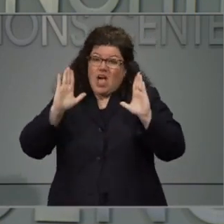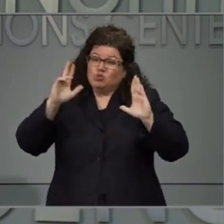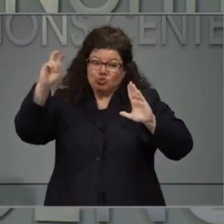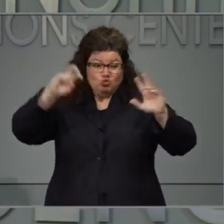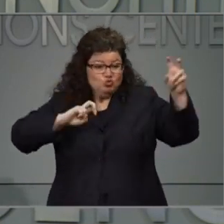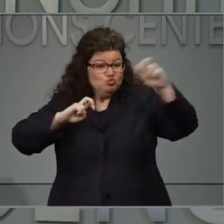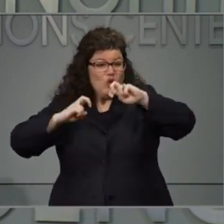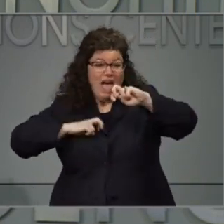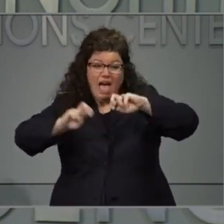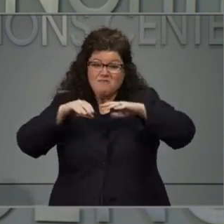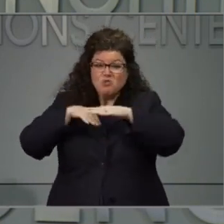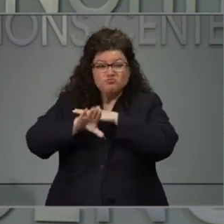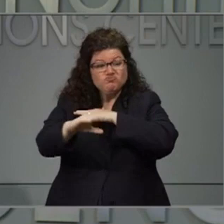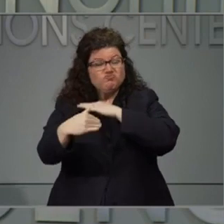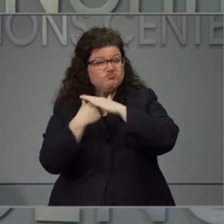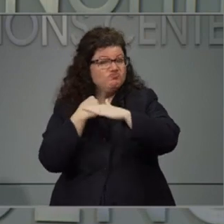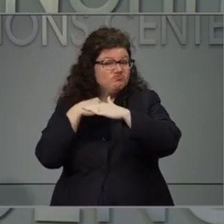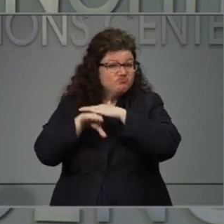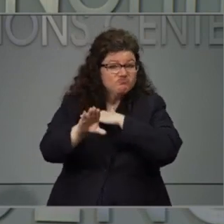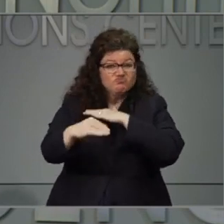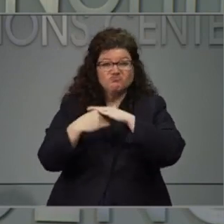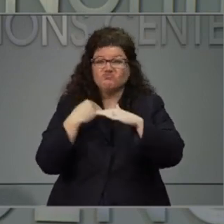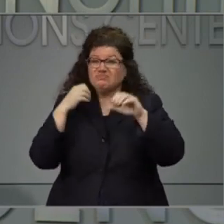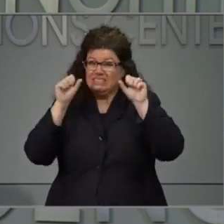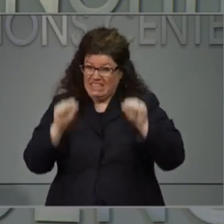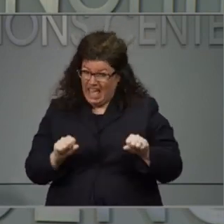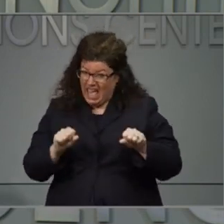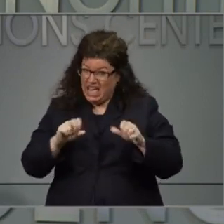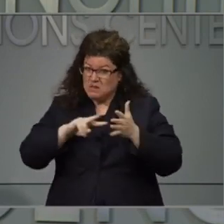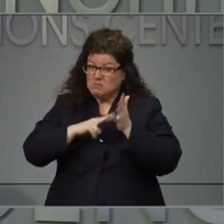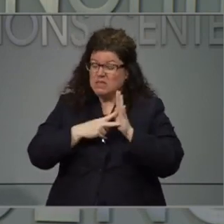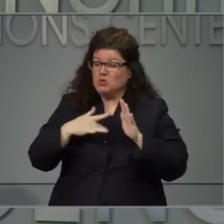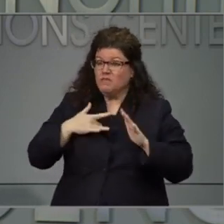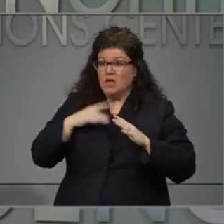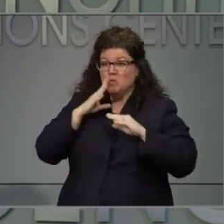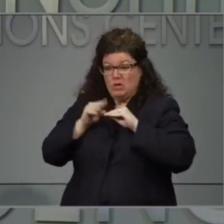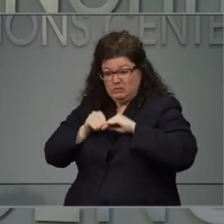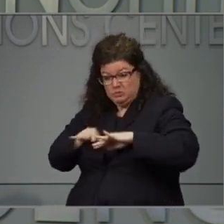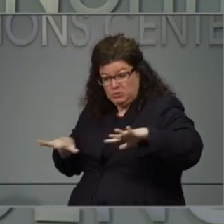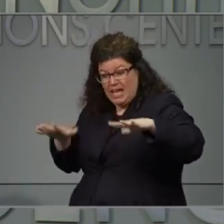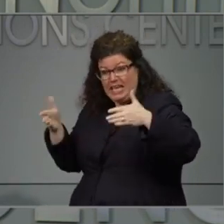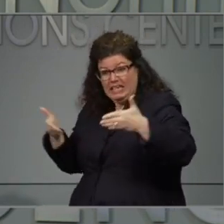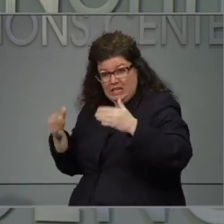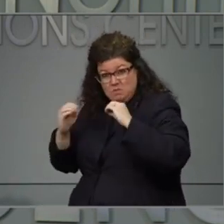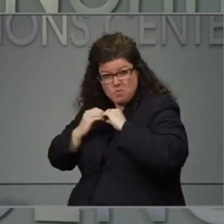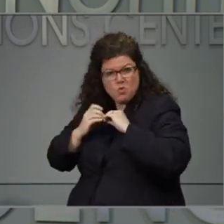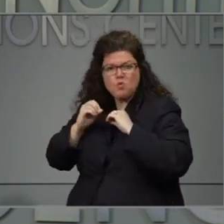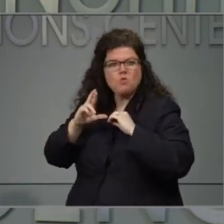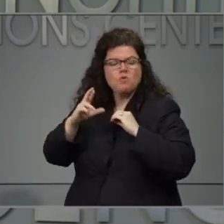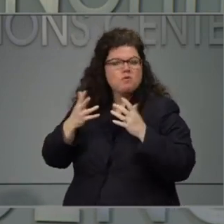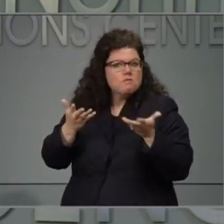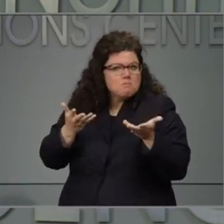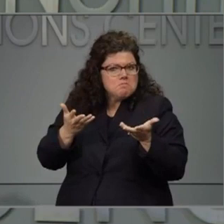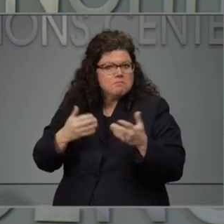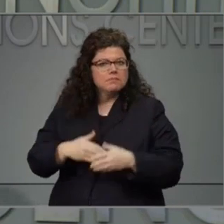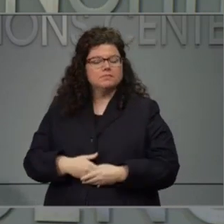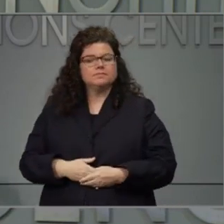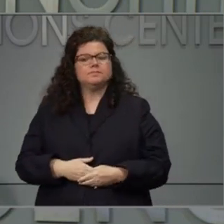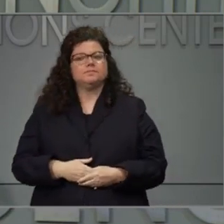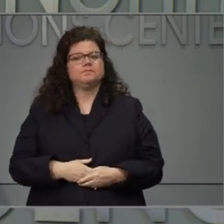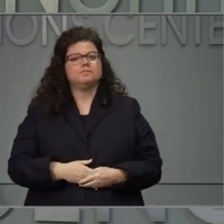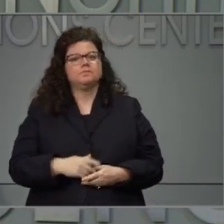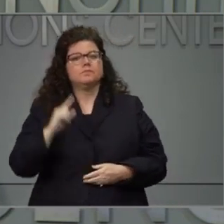in and, you know, perhaps it might affect our eventual case numbers? We want